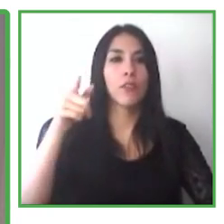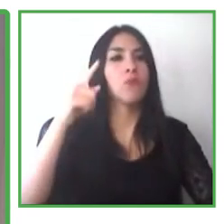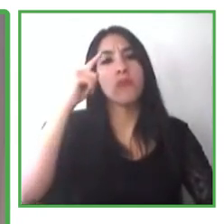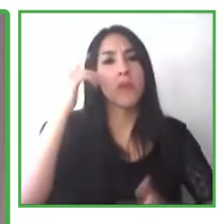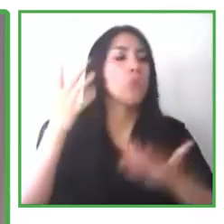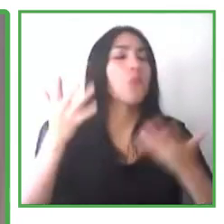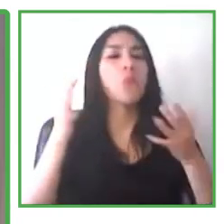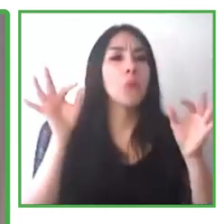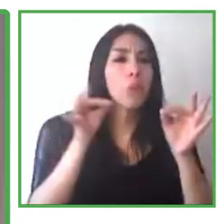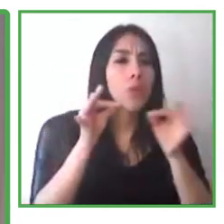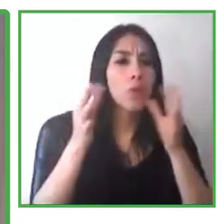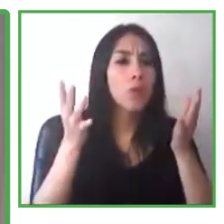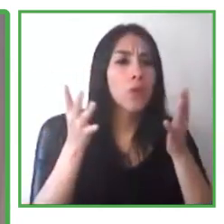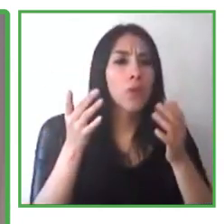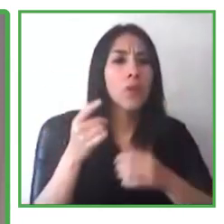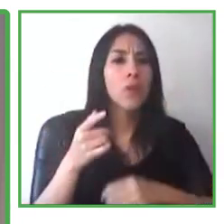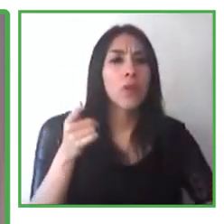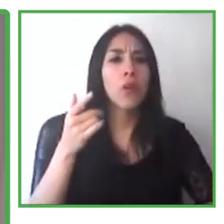Go ahead, Eves.